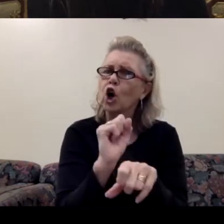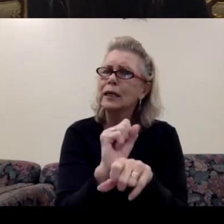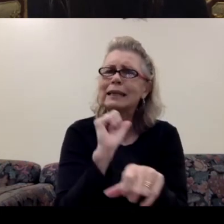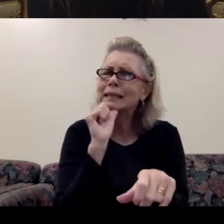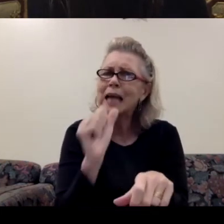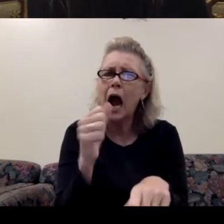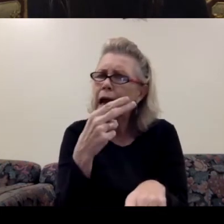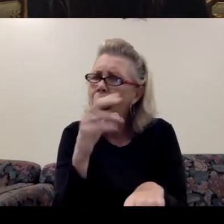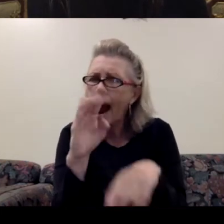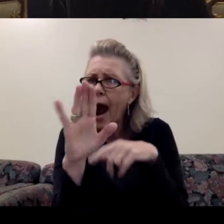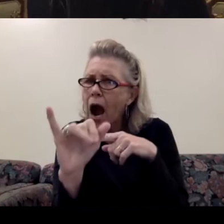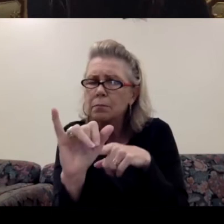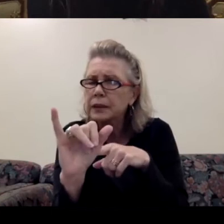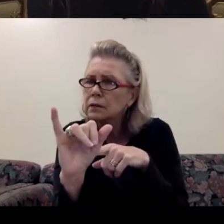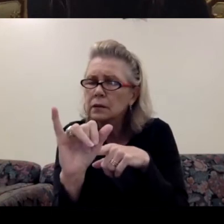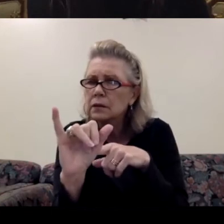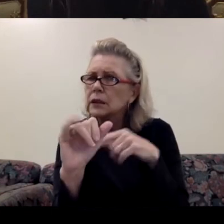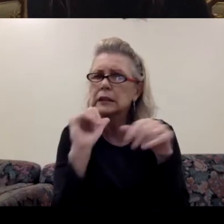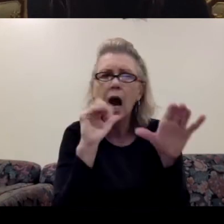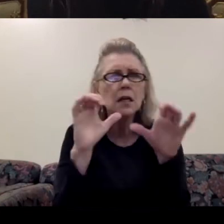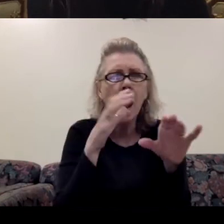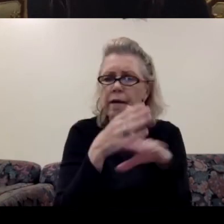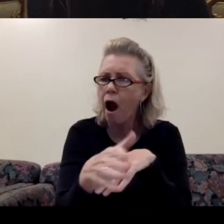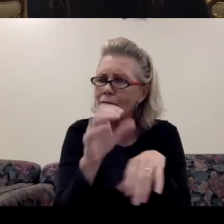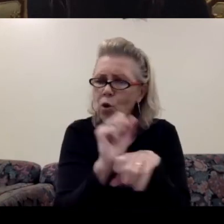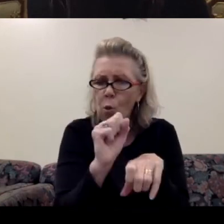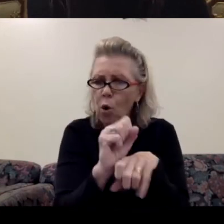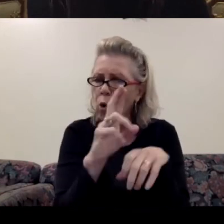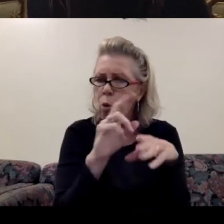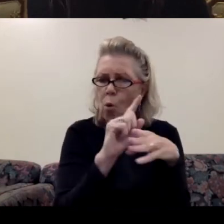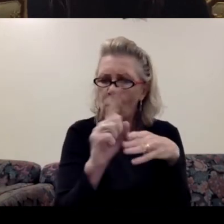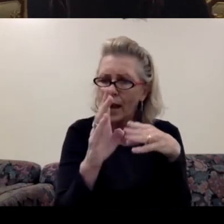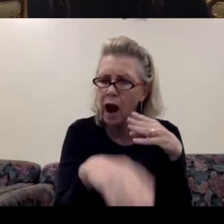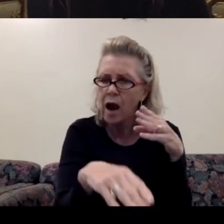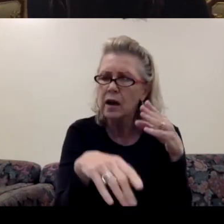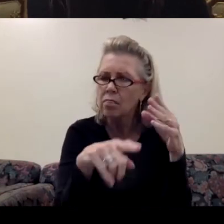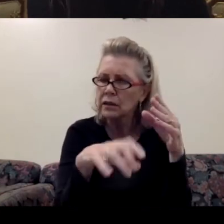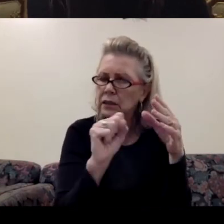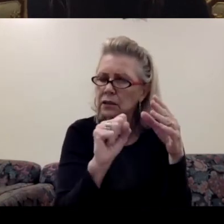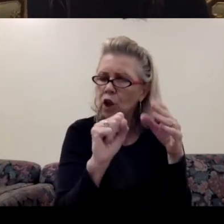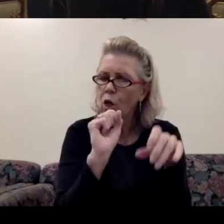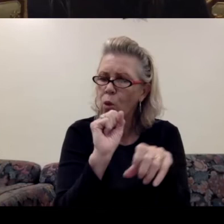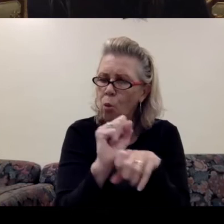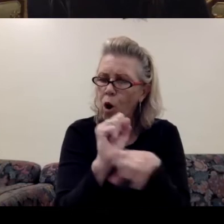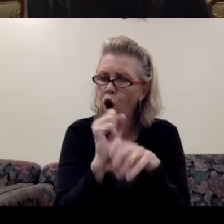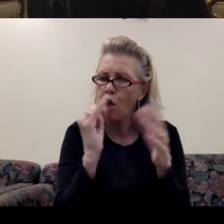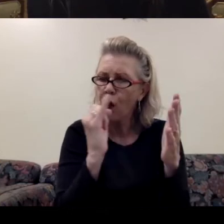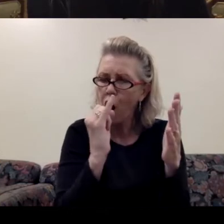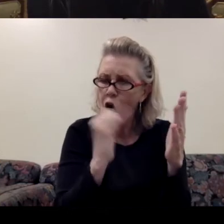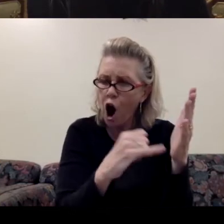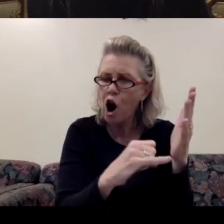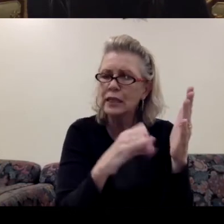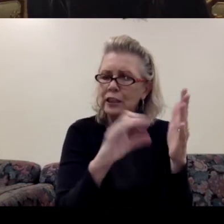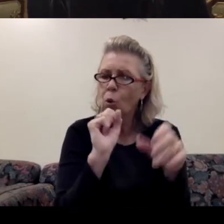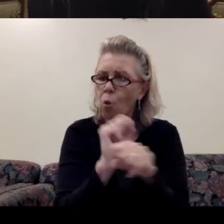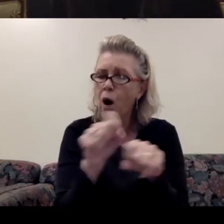It's not to be done after work on the weekend. This is work. The art is work like their regular work.